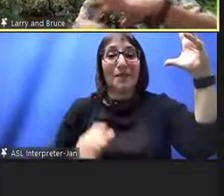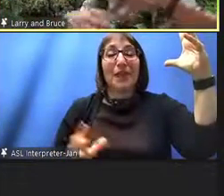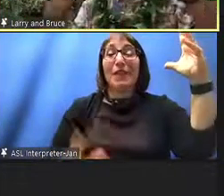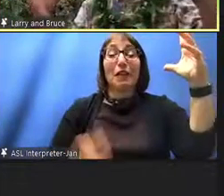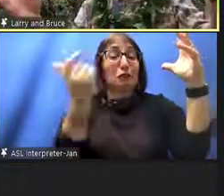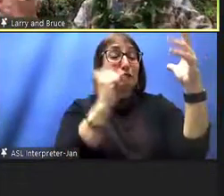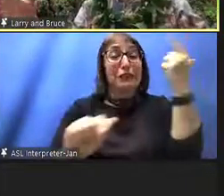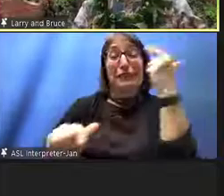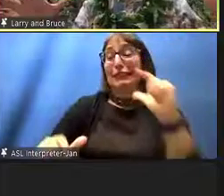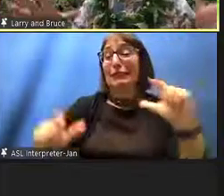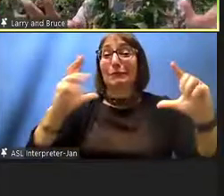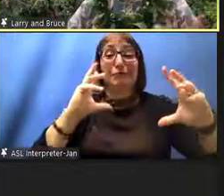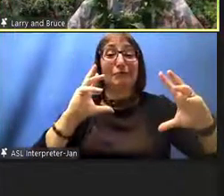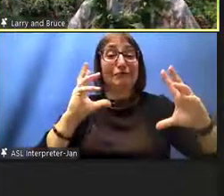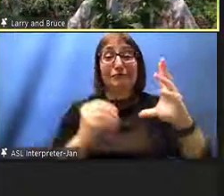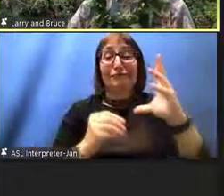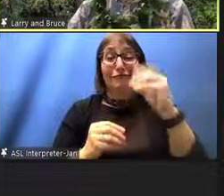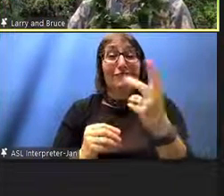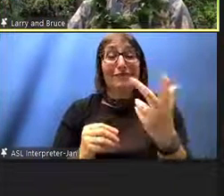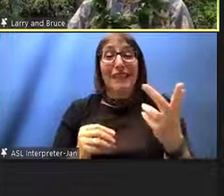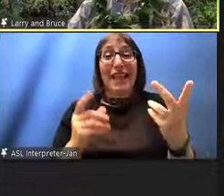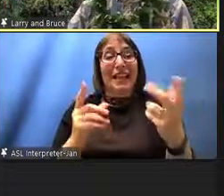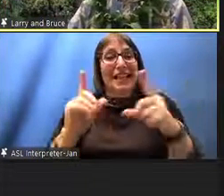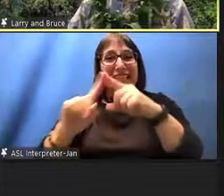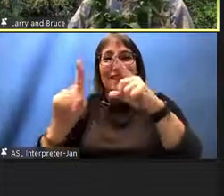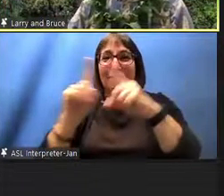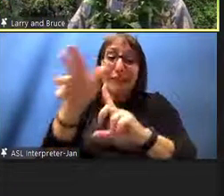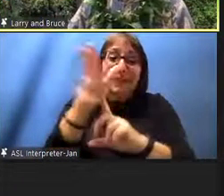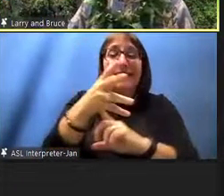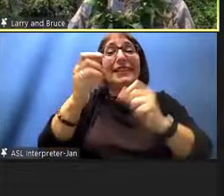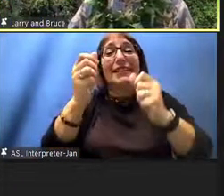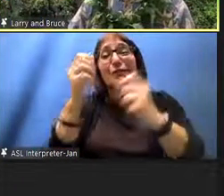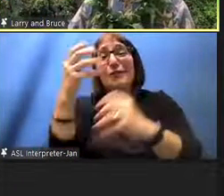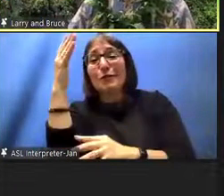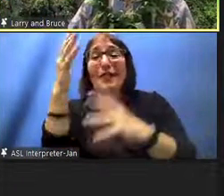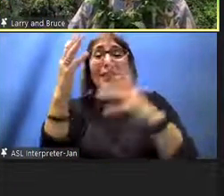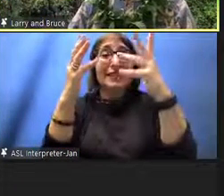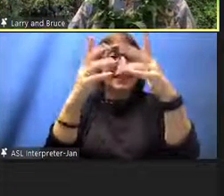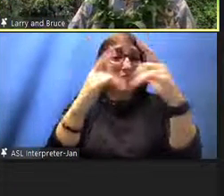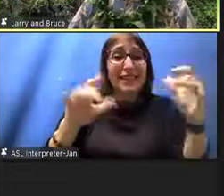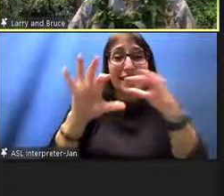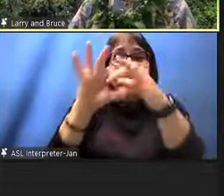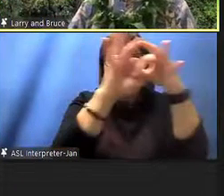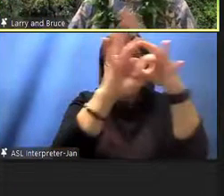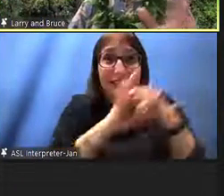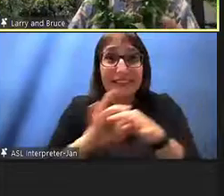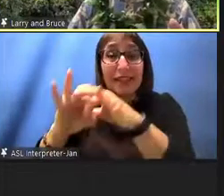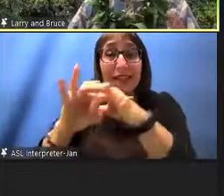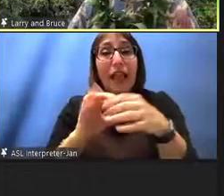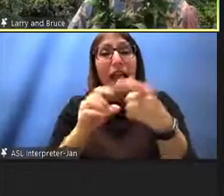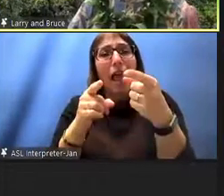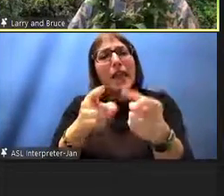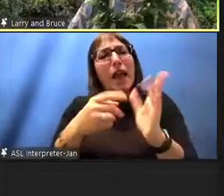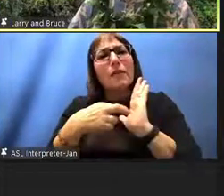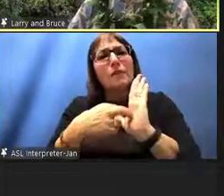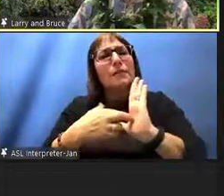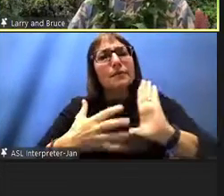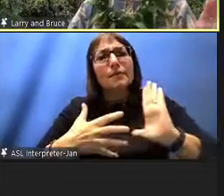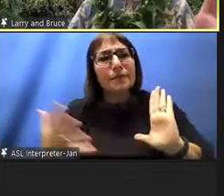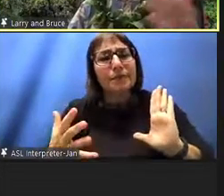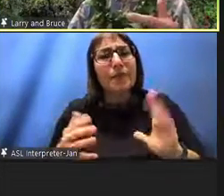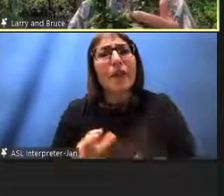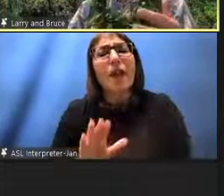and and and and all these botanical connections that will represent and your situation